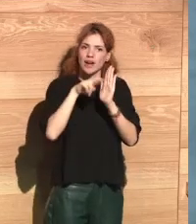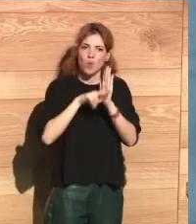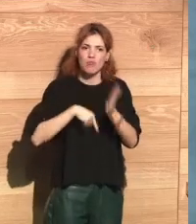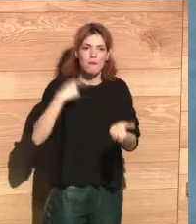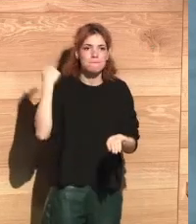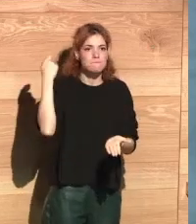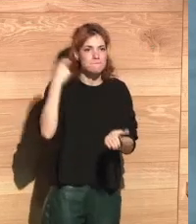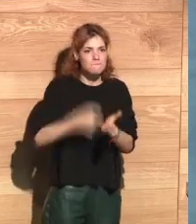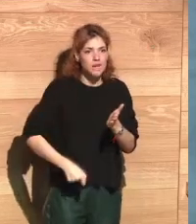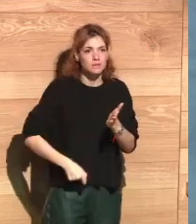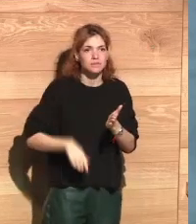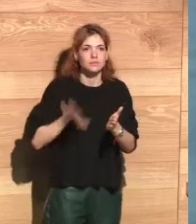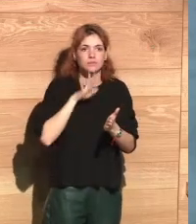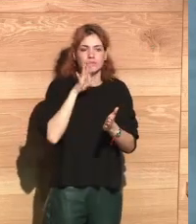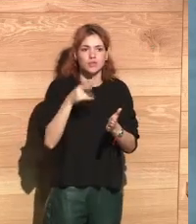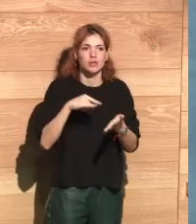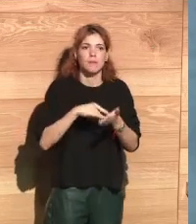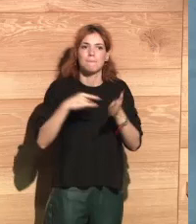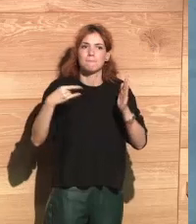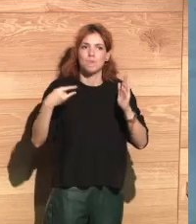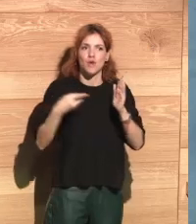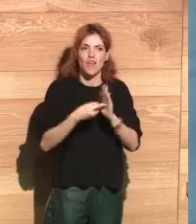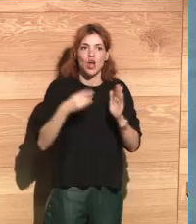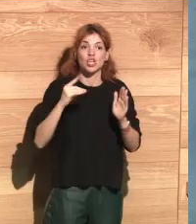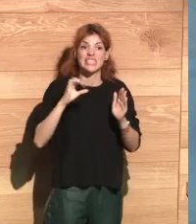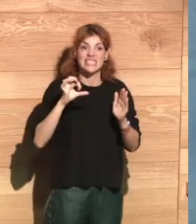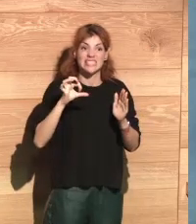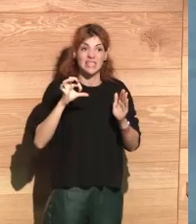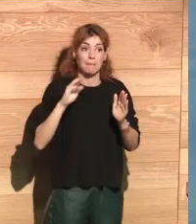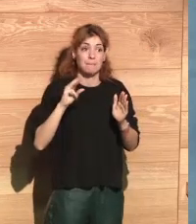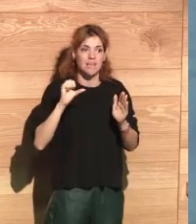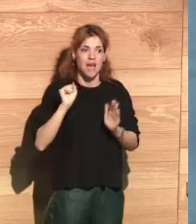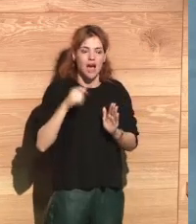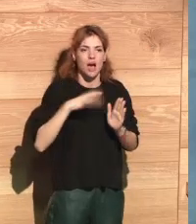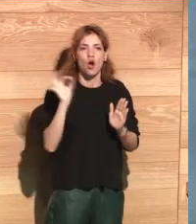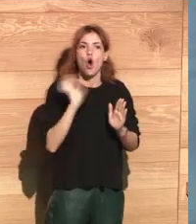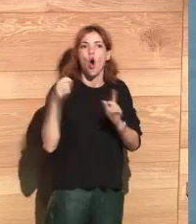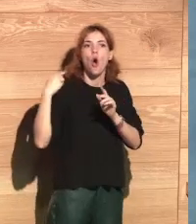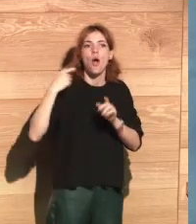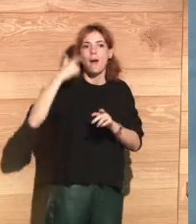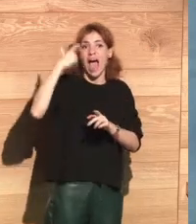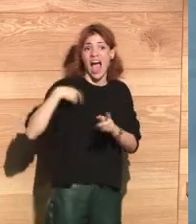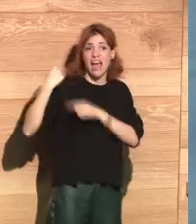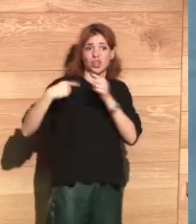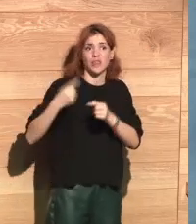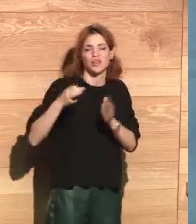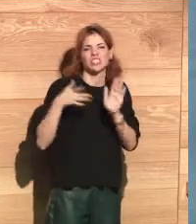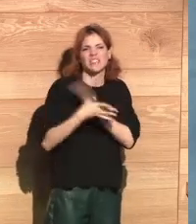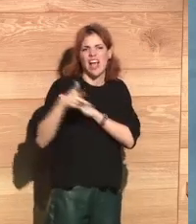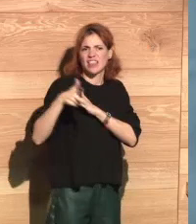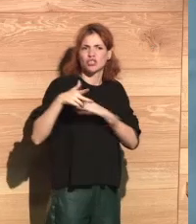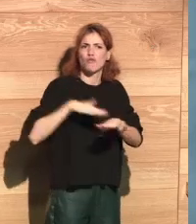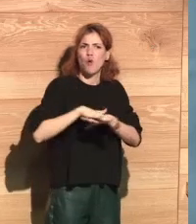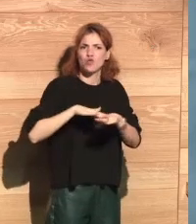regulation that is very strict. The GDPR, the human-centric, based on